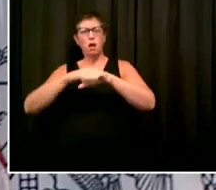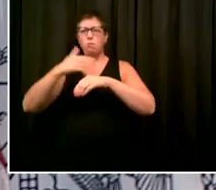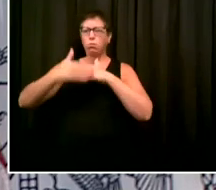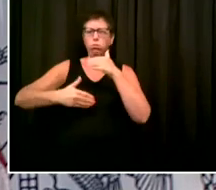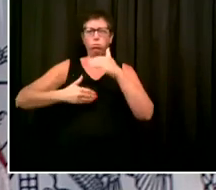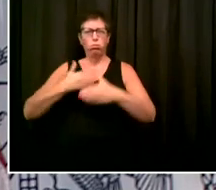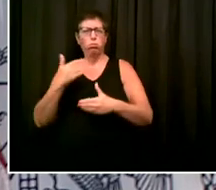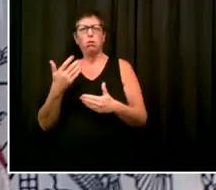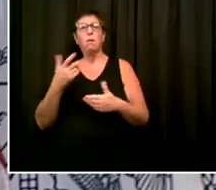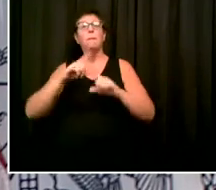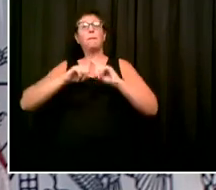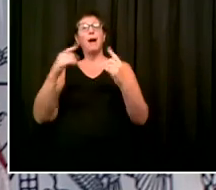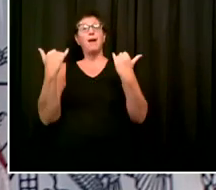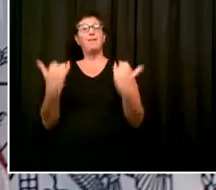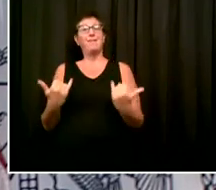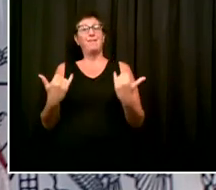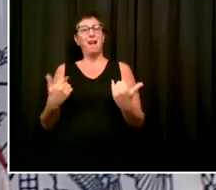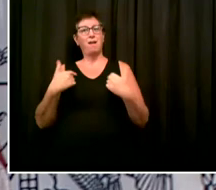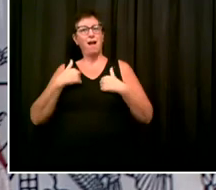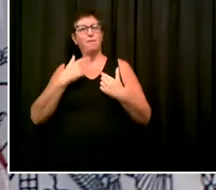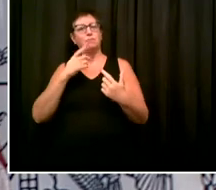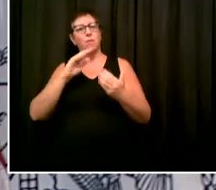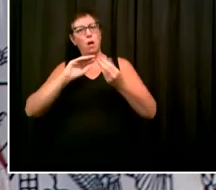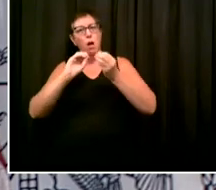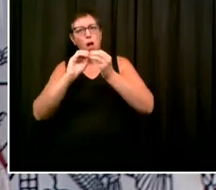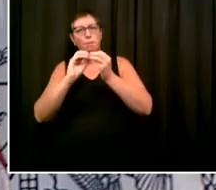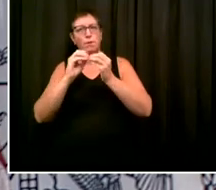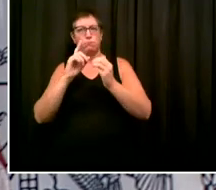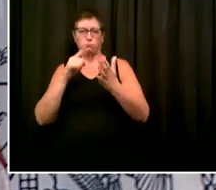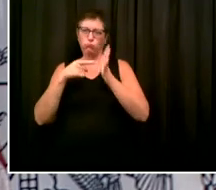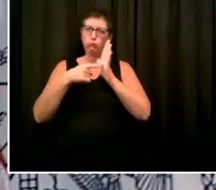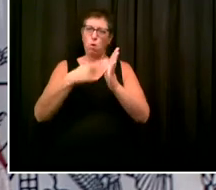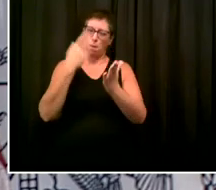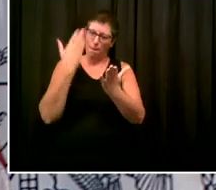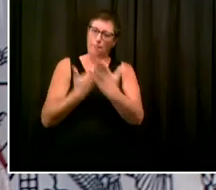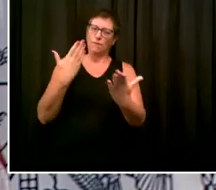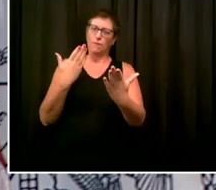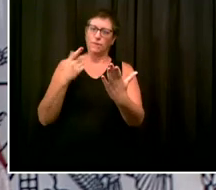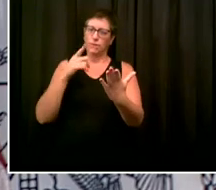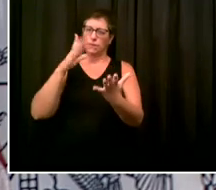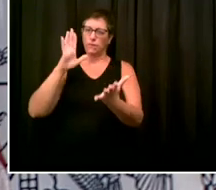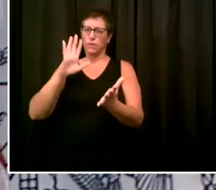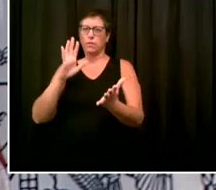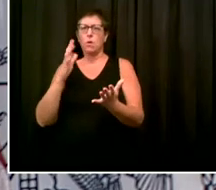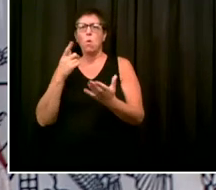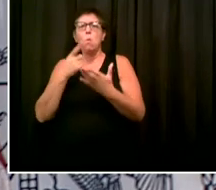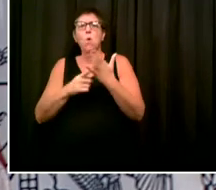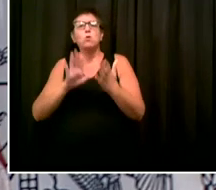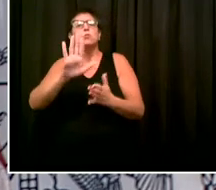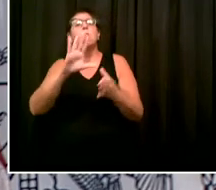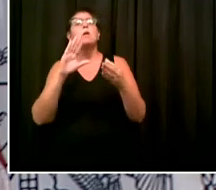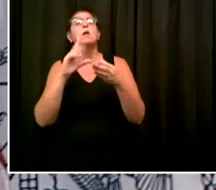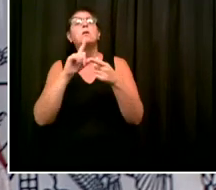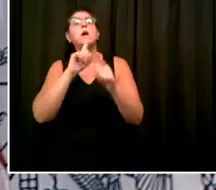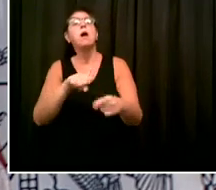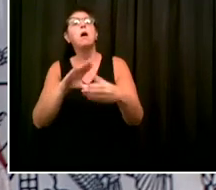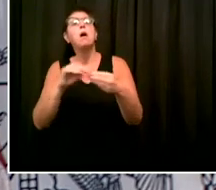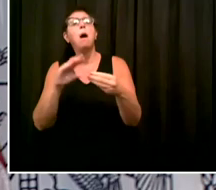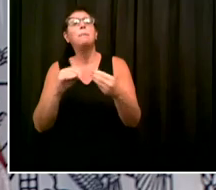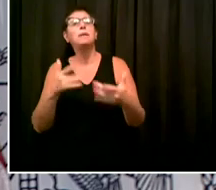confirm that, what can you say about it? And do you acknowledge that police are taking longer to do their job these days?